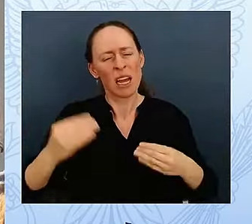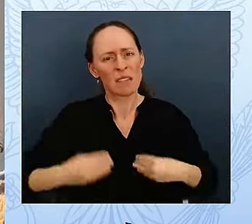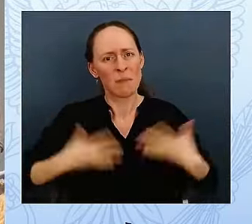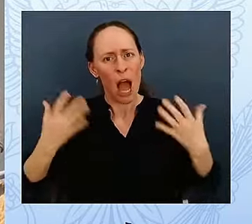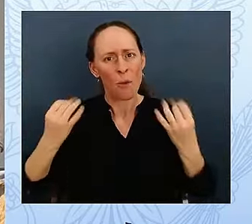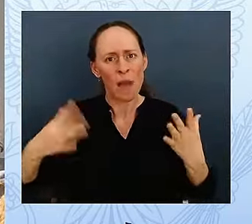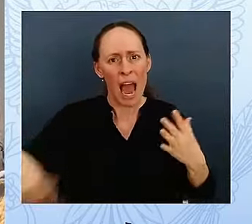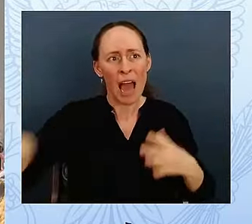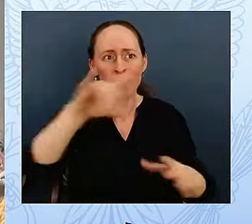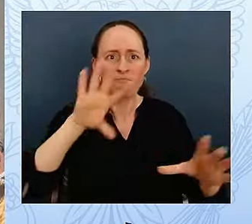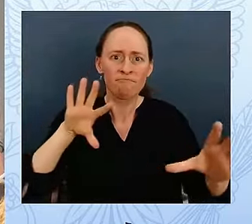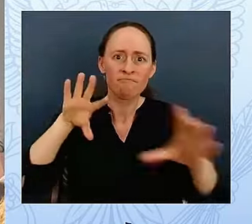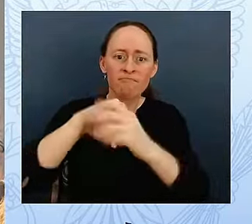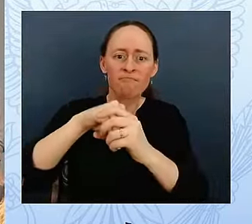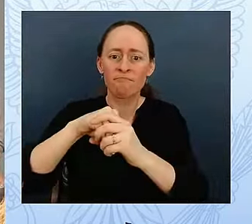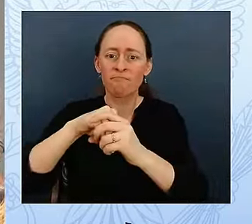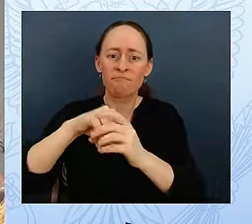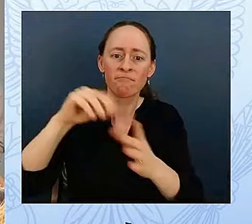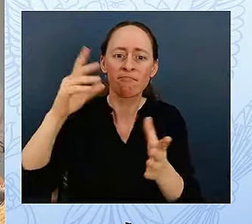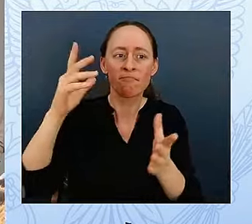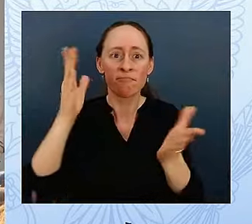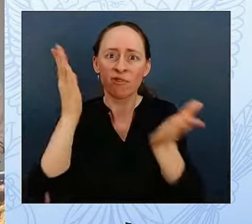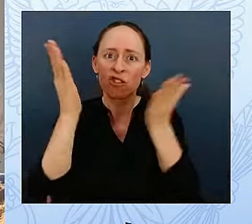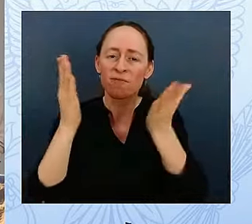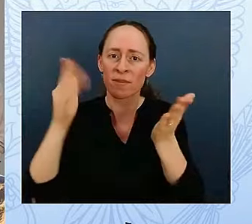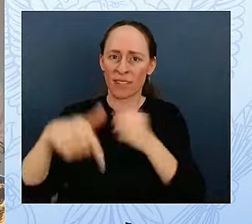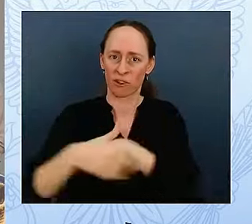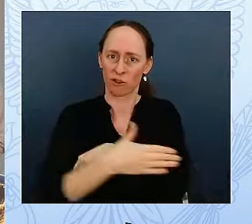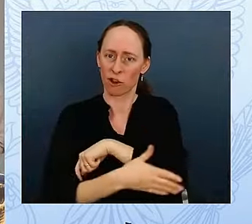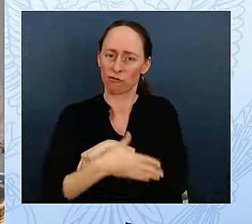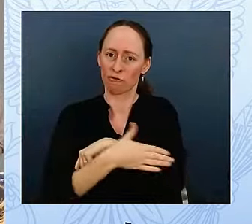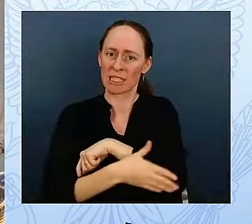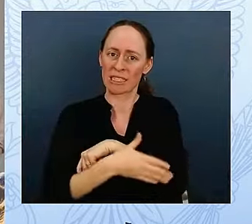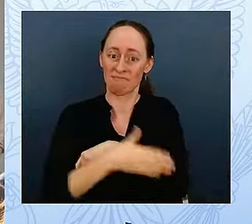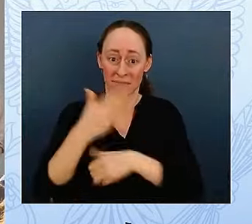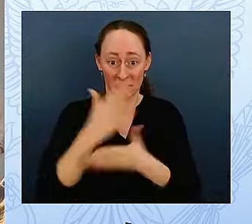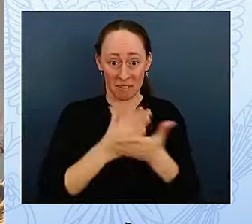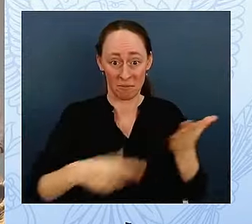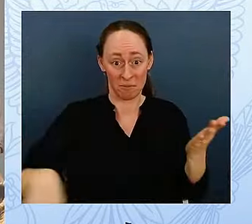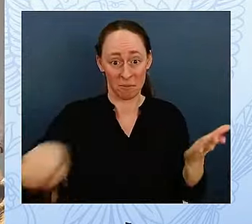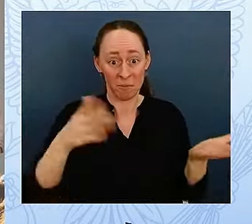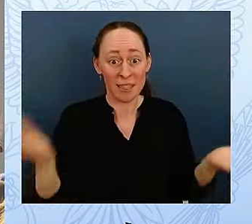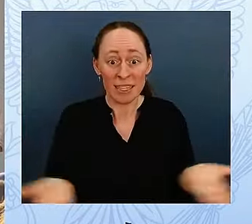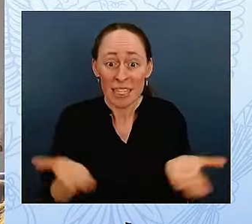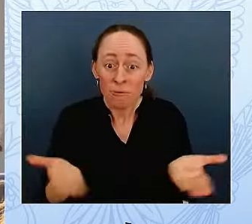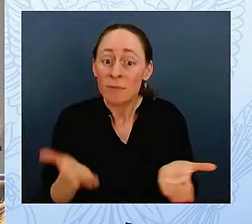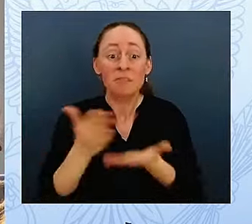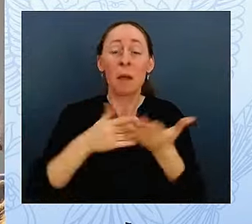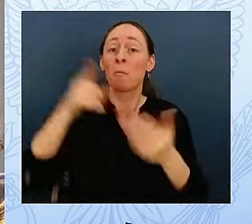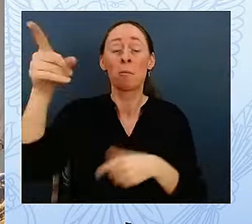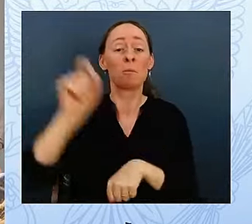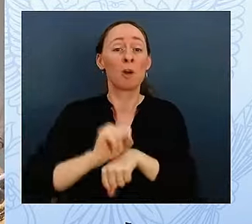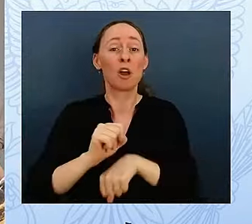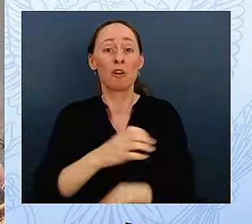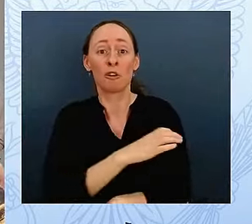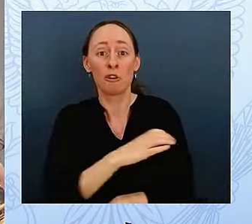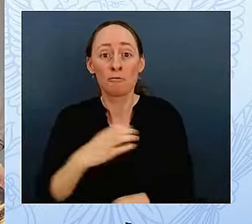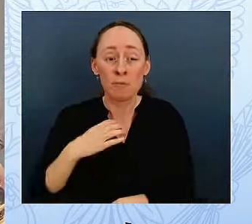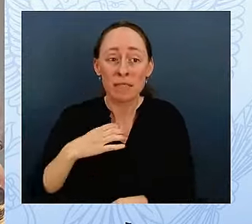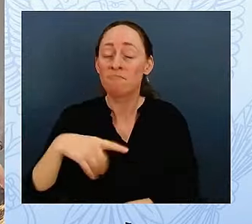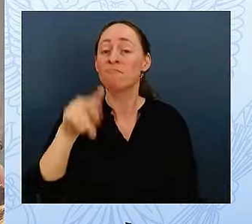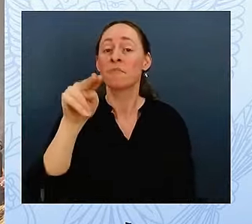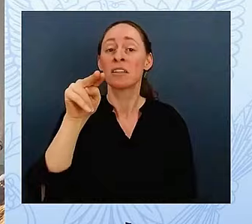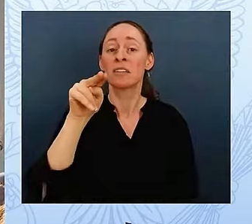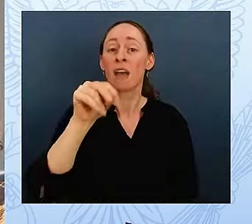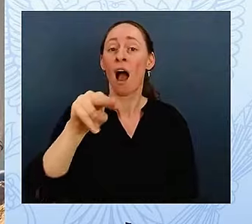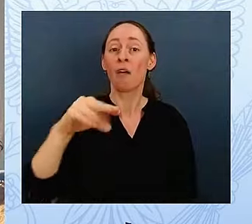people here today working in Congress, at nonprofits, or on political campaigns, or at the White House.